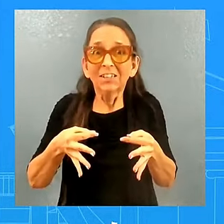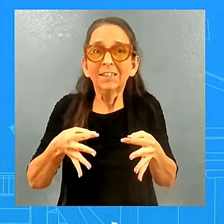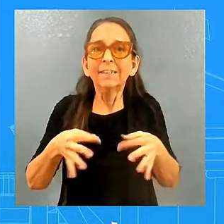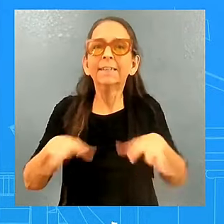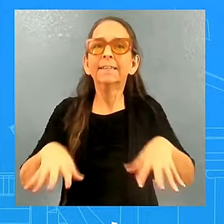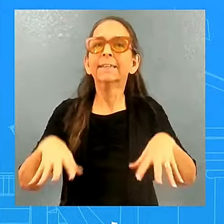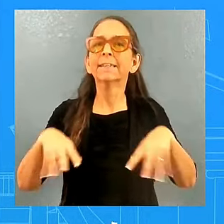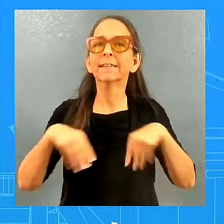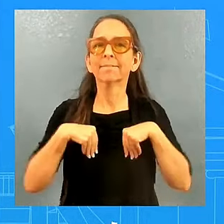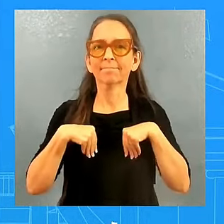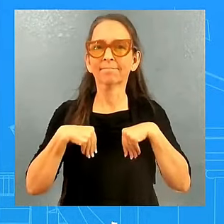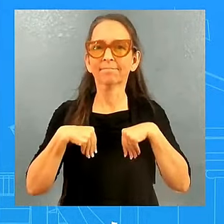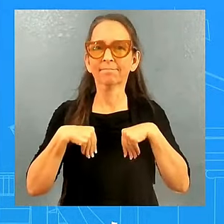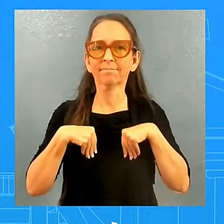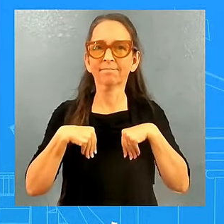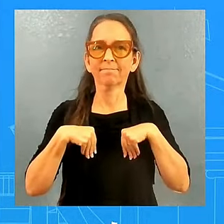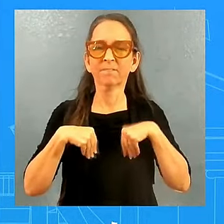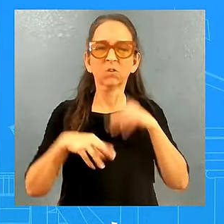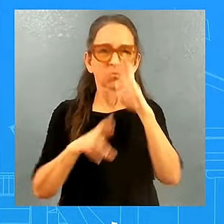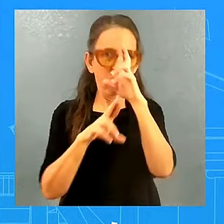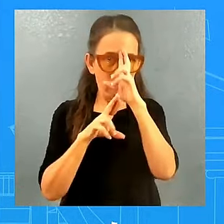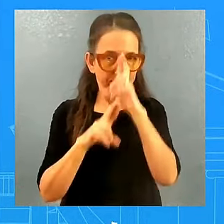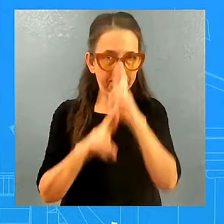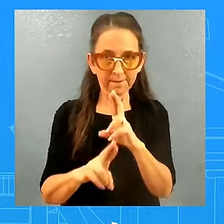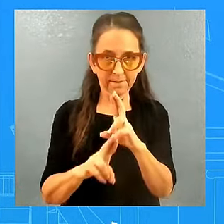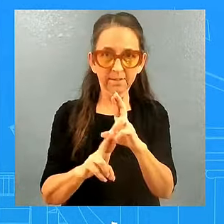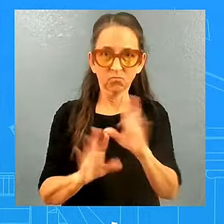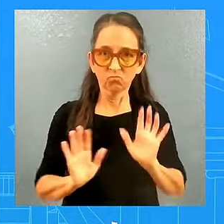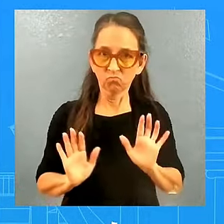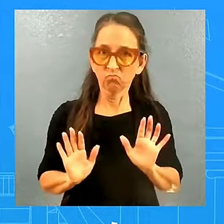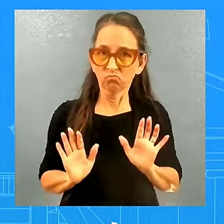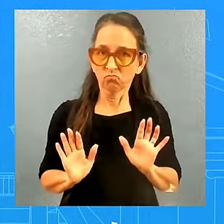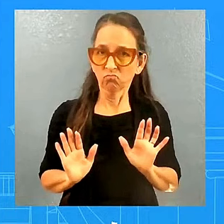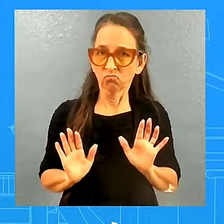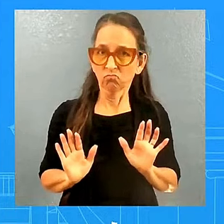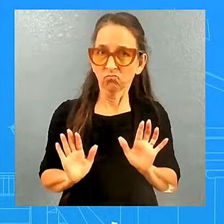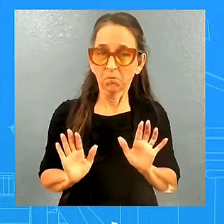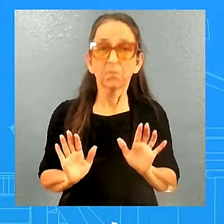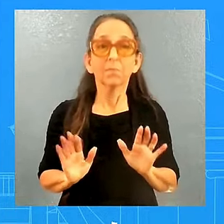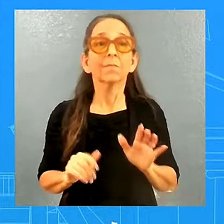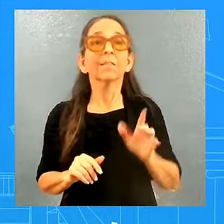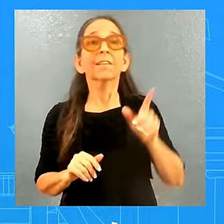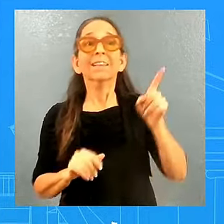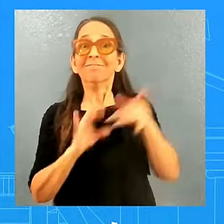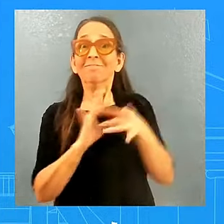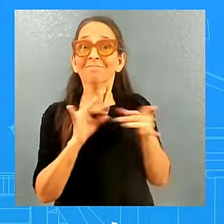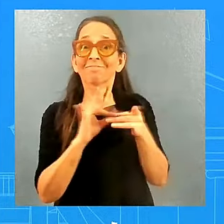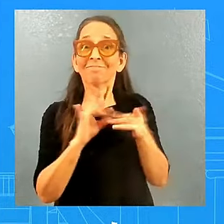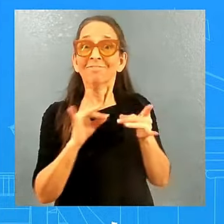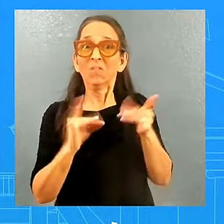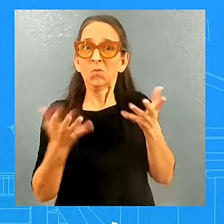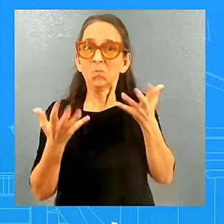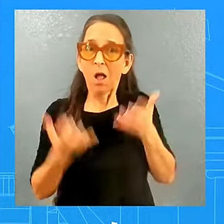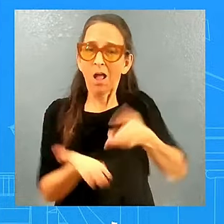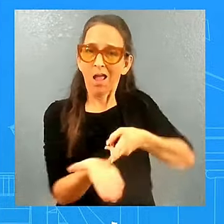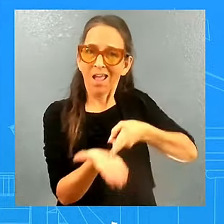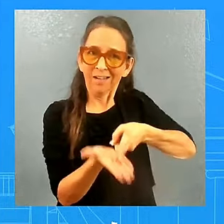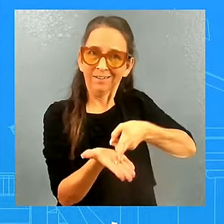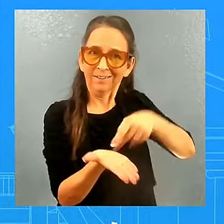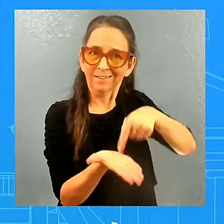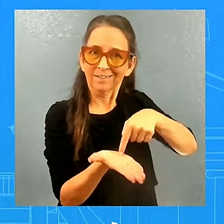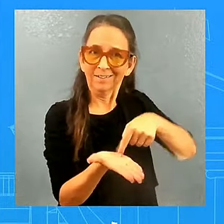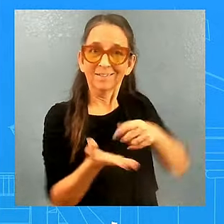people. But again, when he spoke, he wanted to be honest with the American people and shared what he believed. And it wasn't just him.